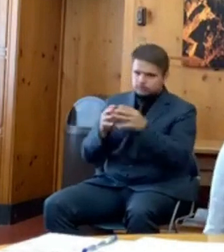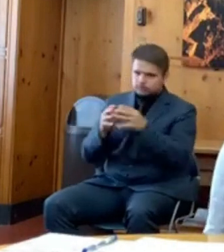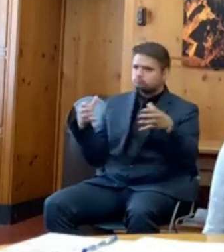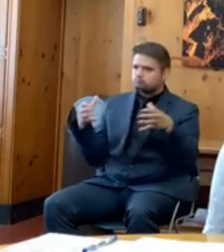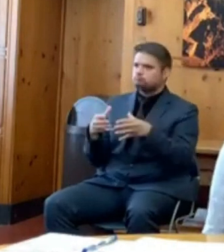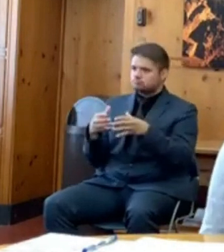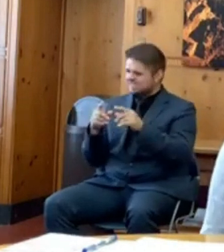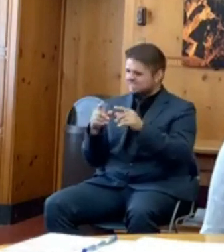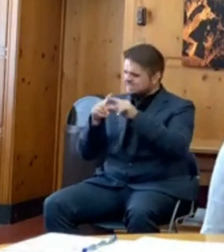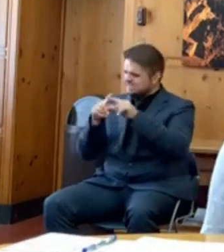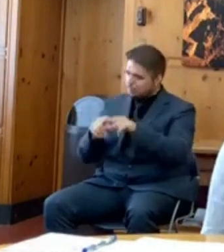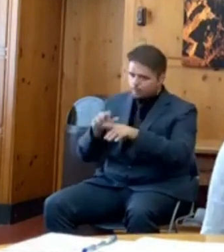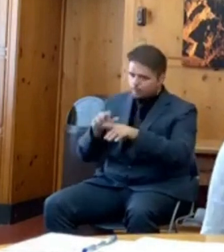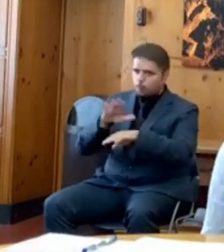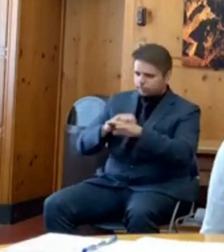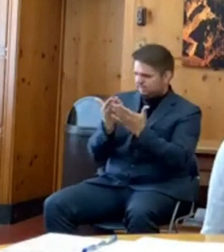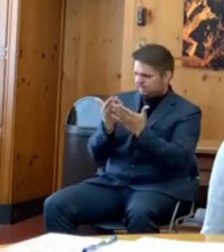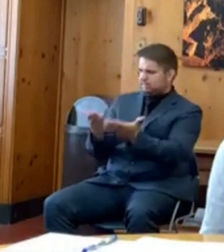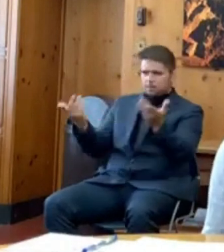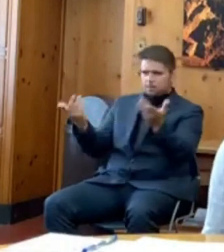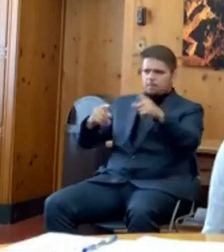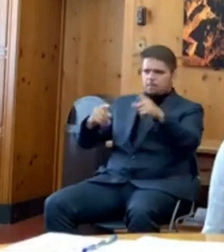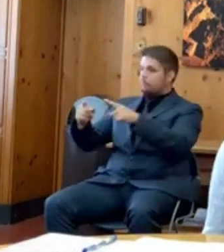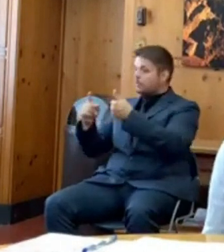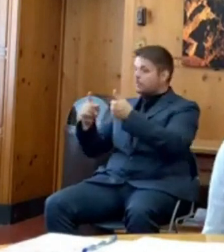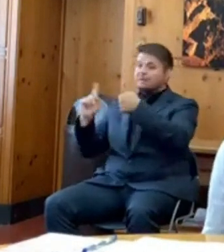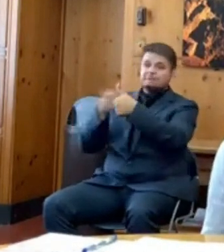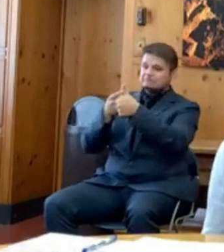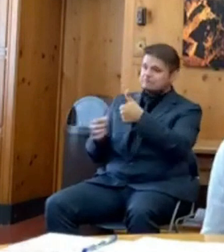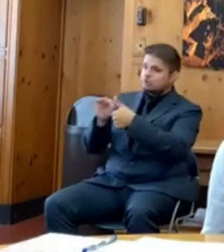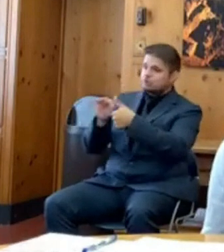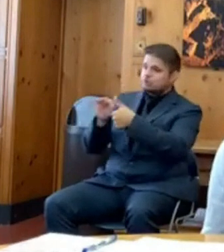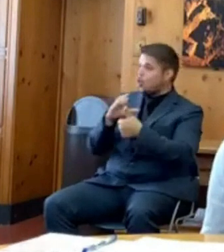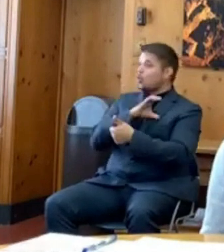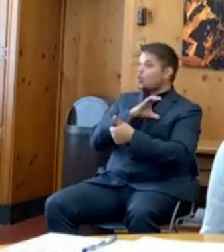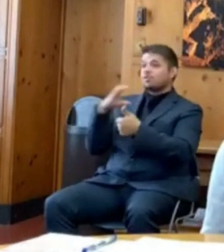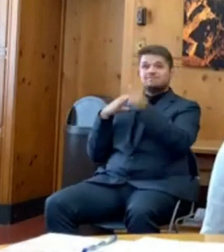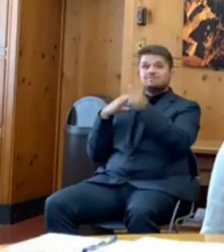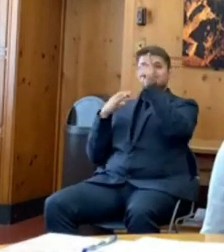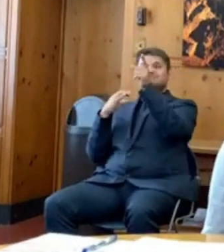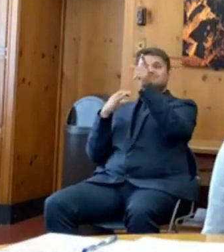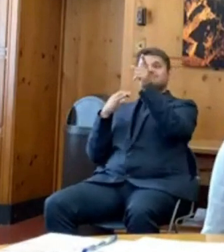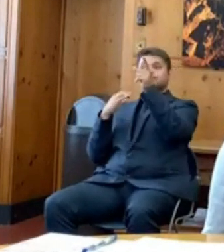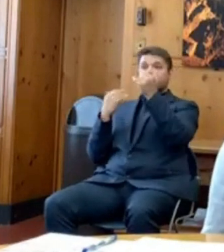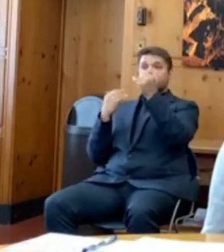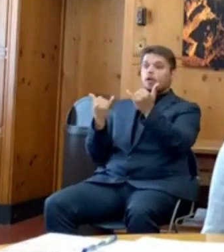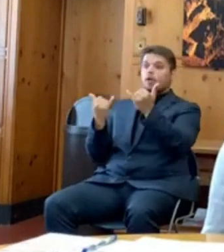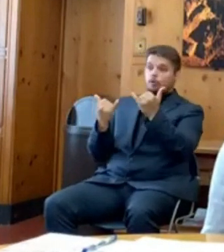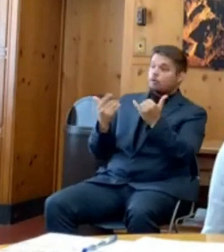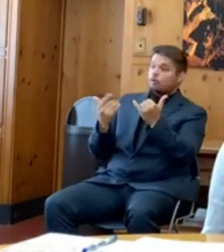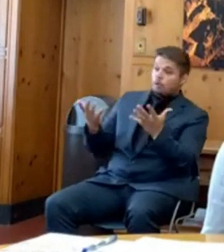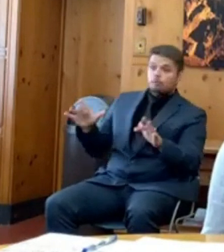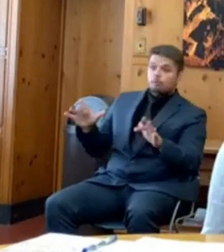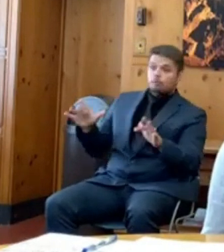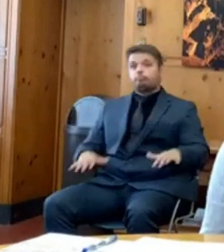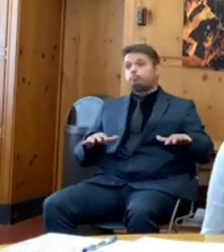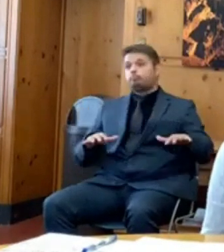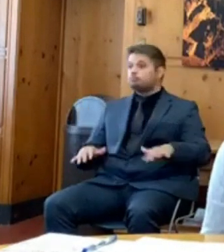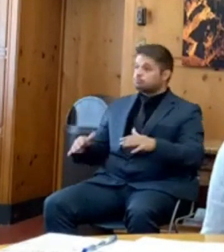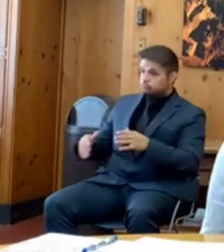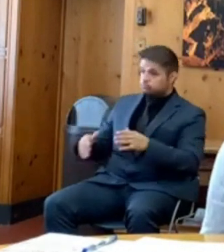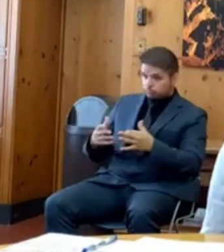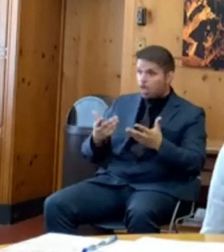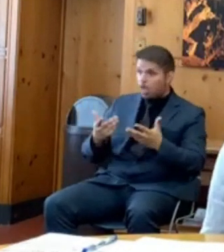things. Number one, whether or not Congress is able to get their act together and come up with a funding package for